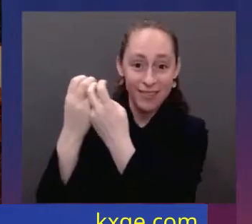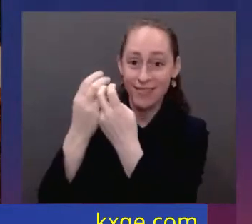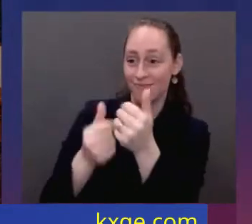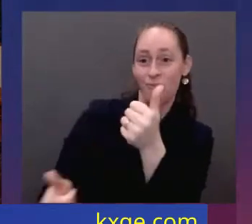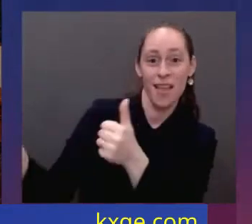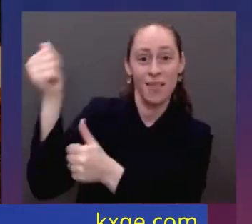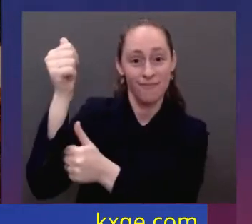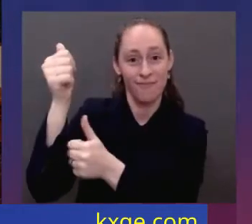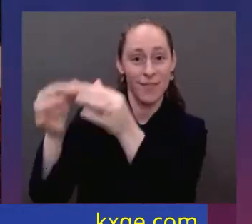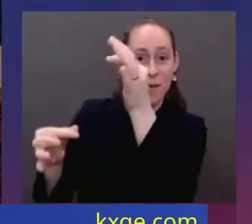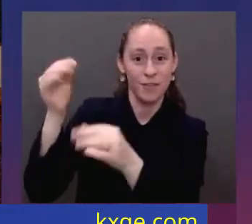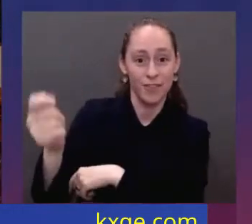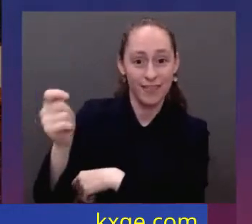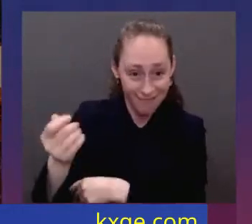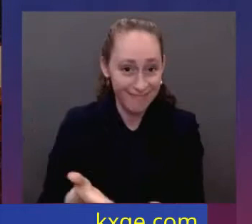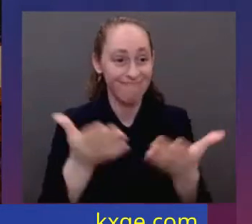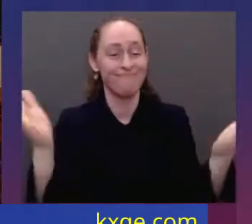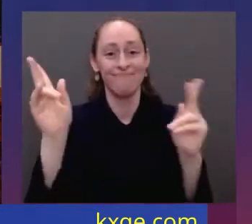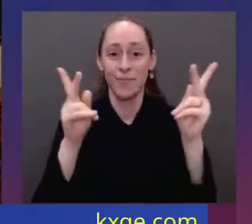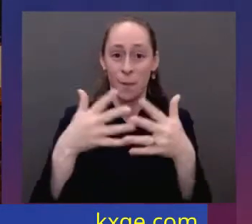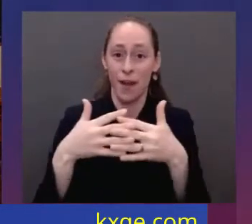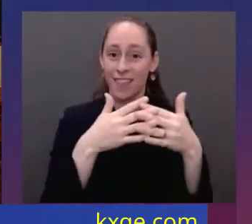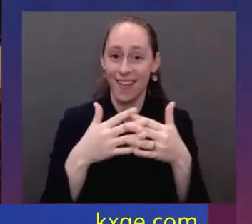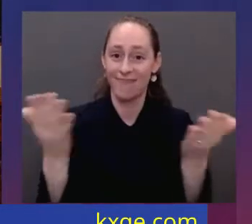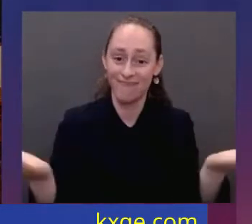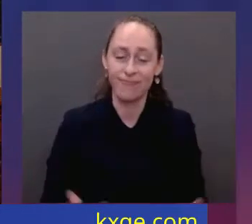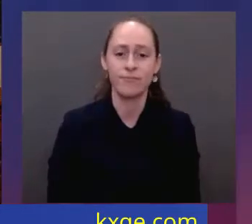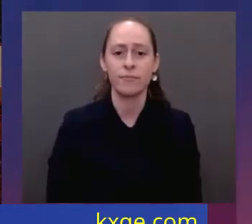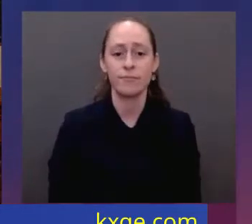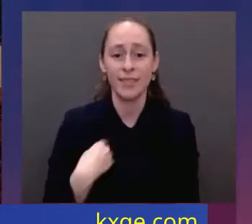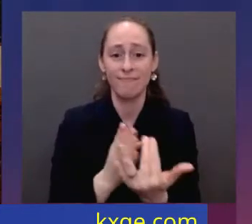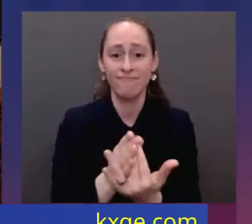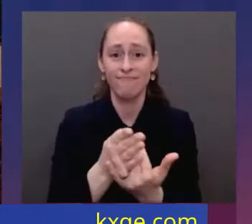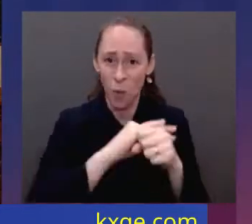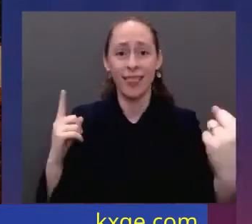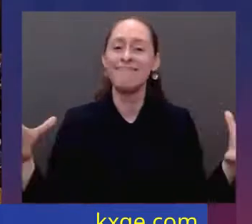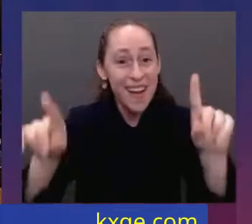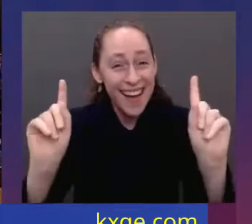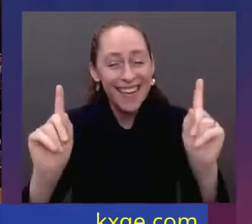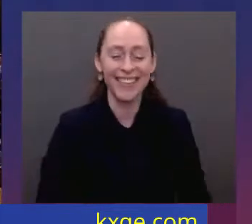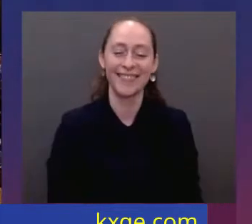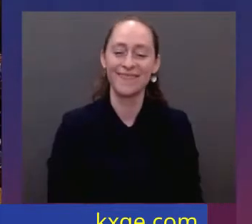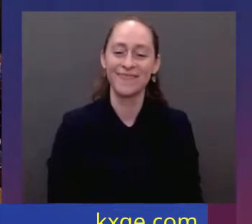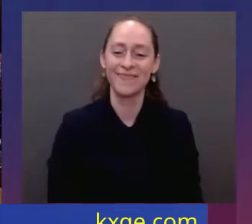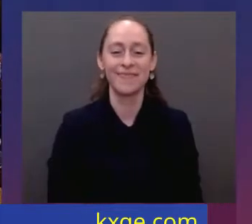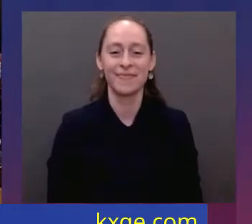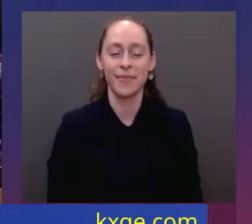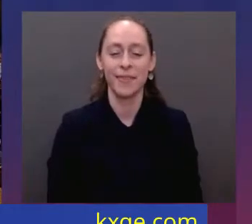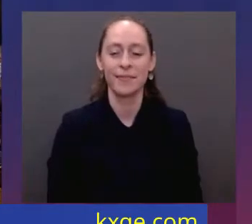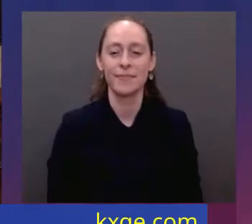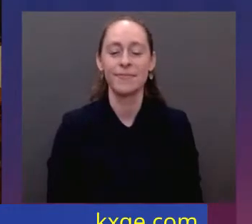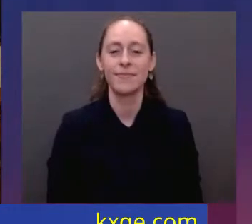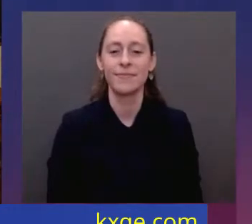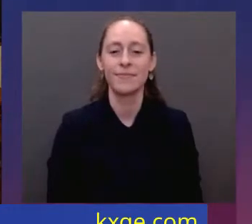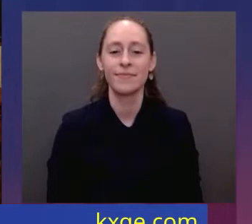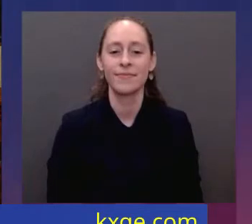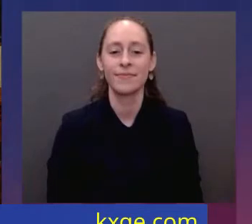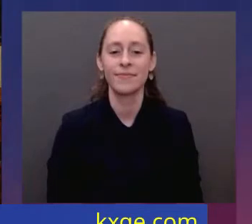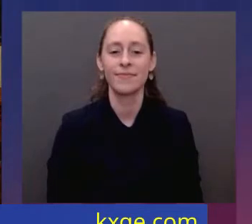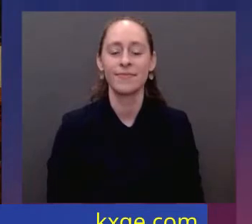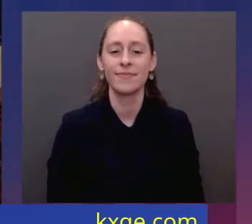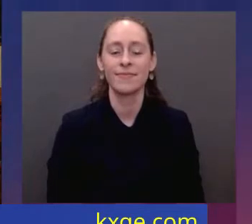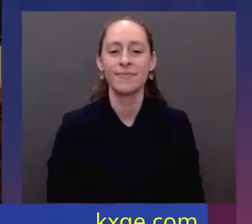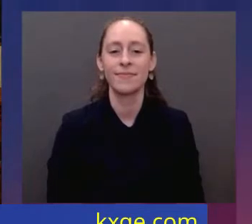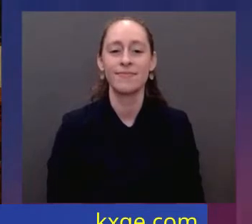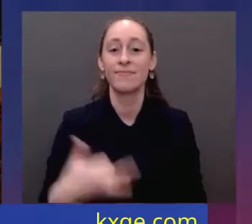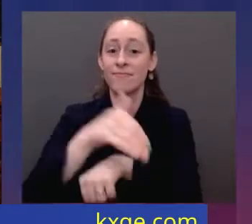Last year, COVID-19 kept us apart. This year, we're finally together again. Tonight, the night we meet as Democrats, Republicans, Independents,